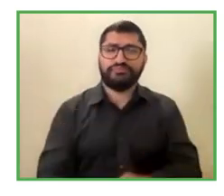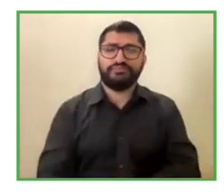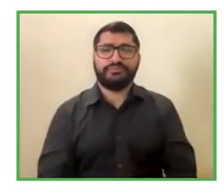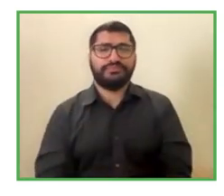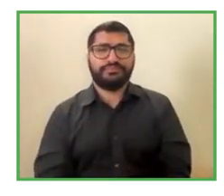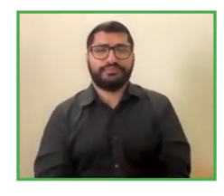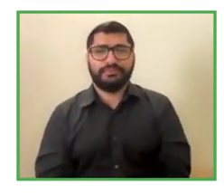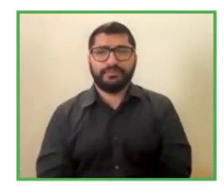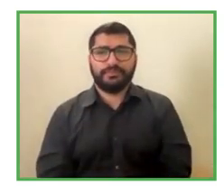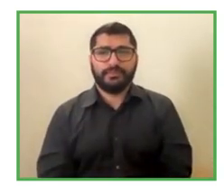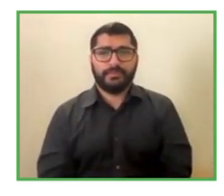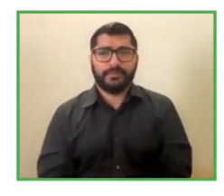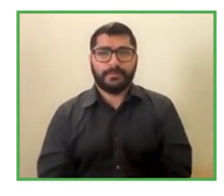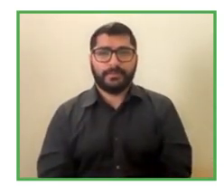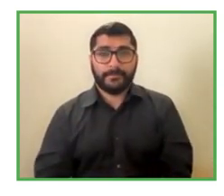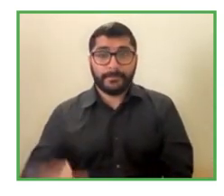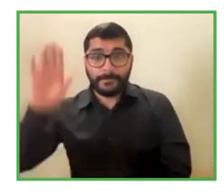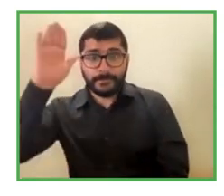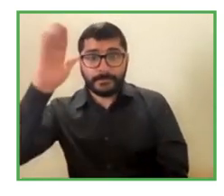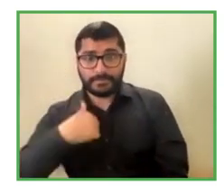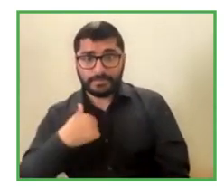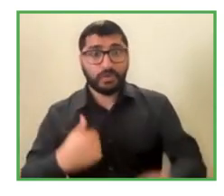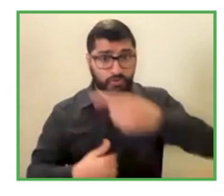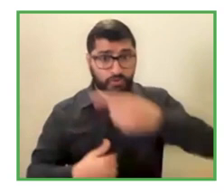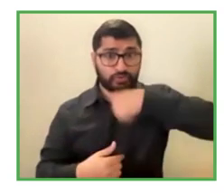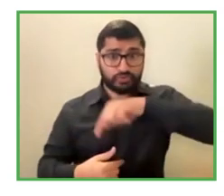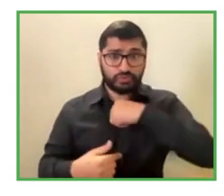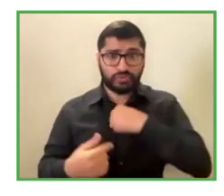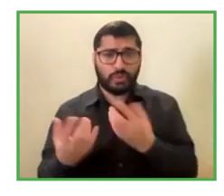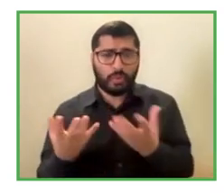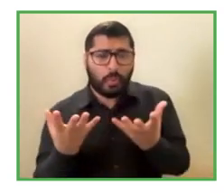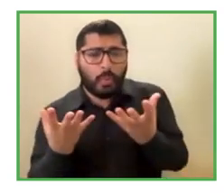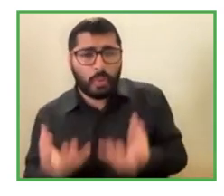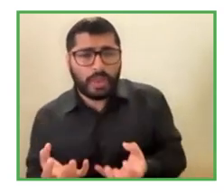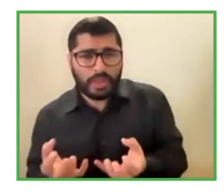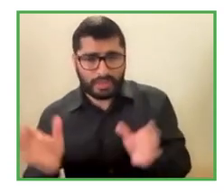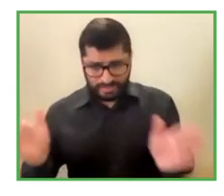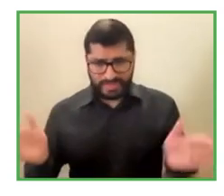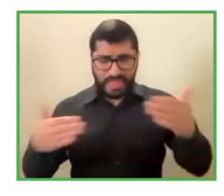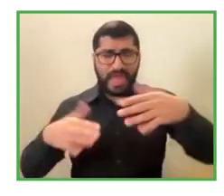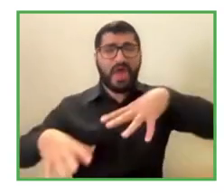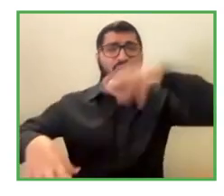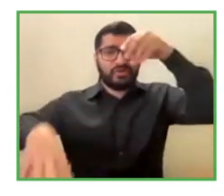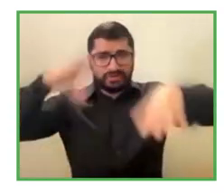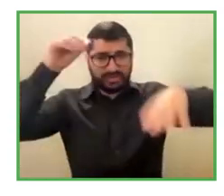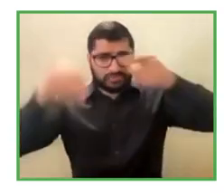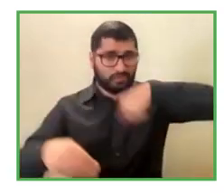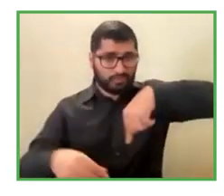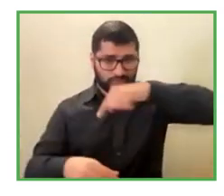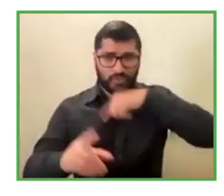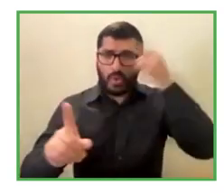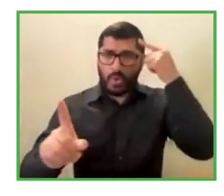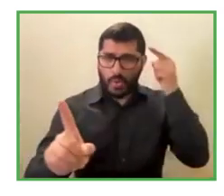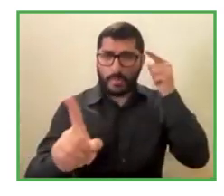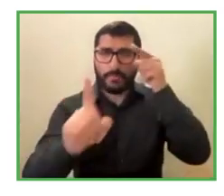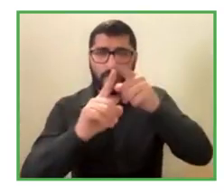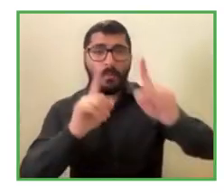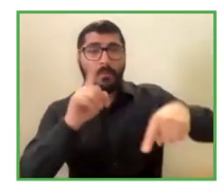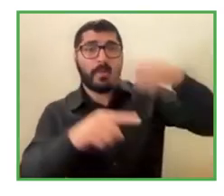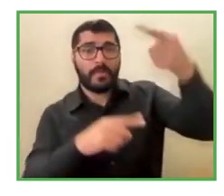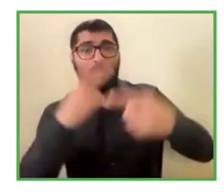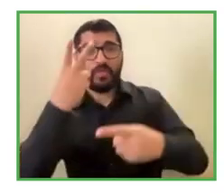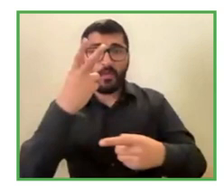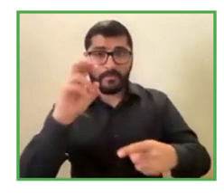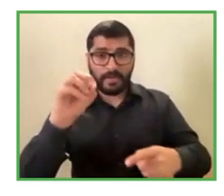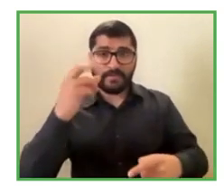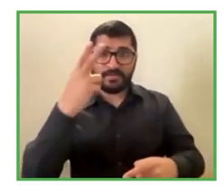Chocelyn Alvaro, yes. On our side, from Caja Los Andes, our goal for 2021 has to do